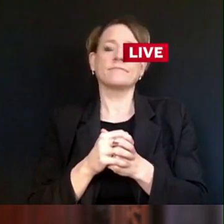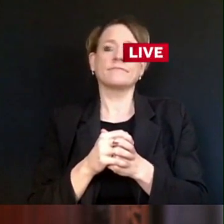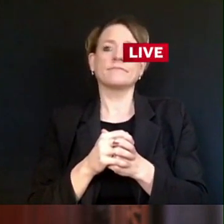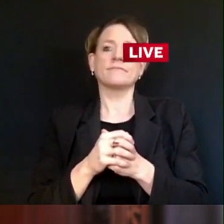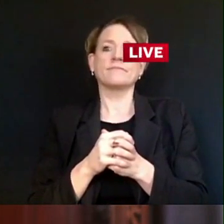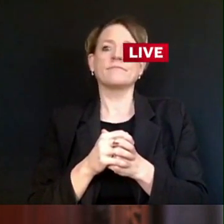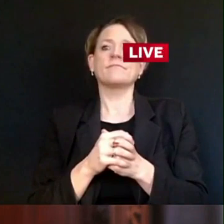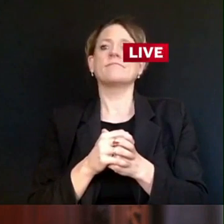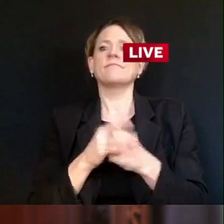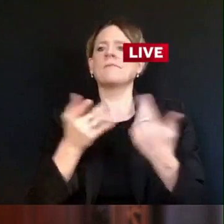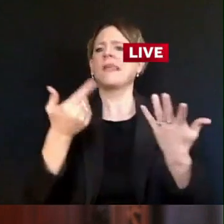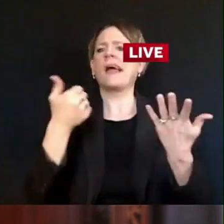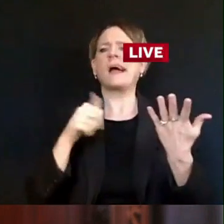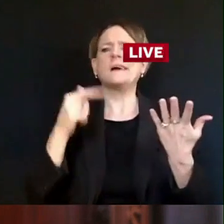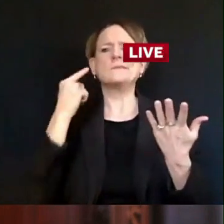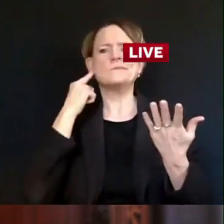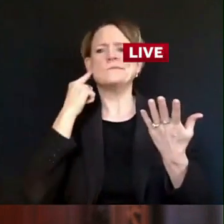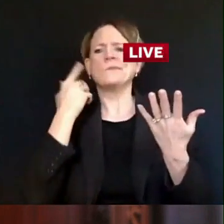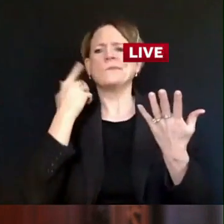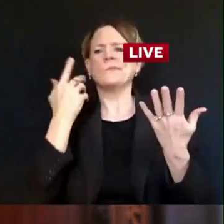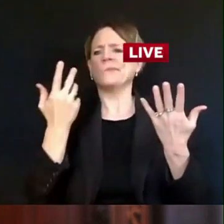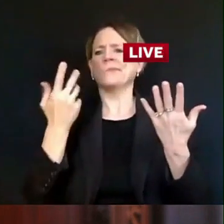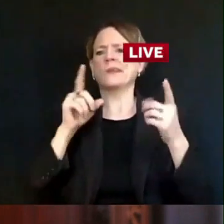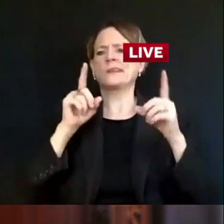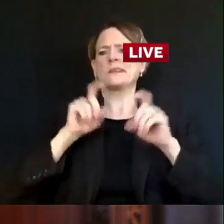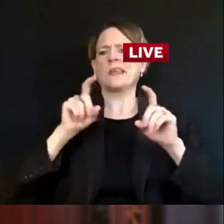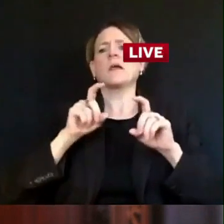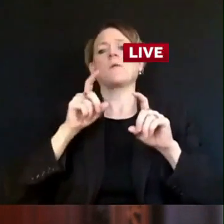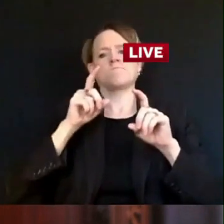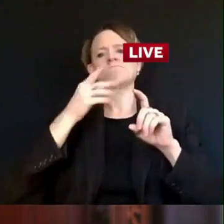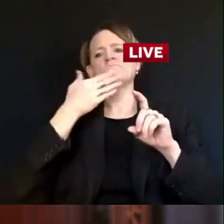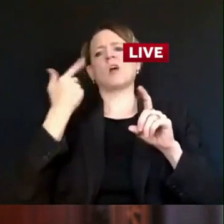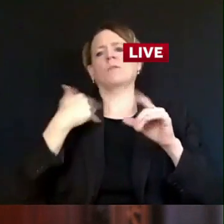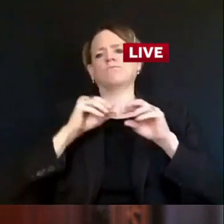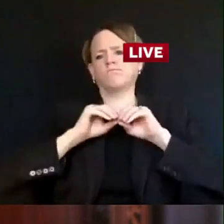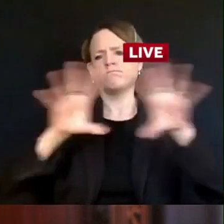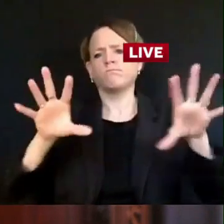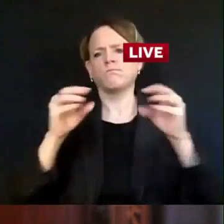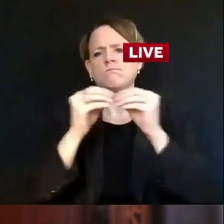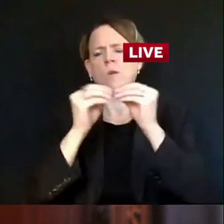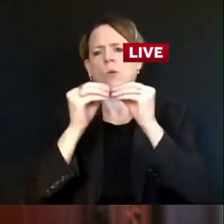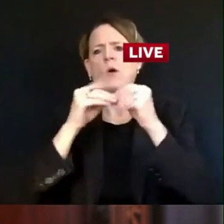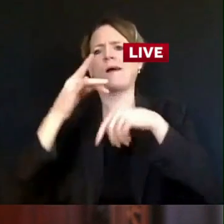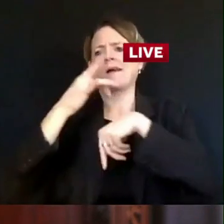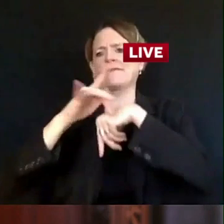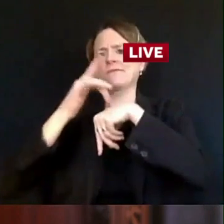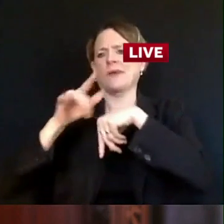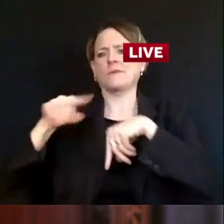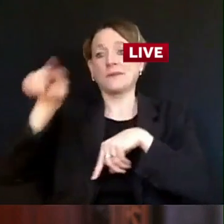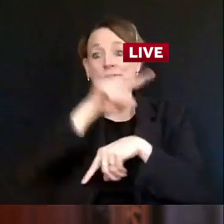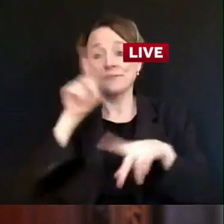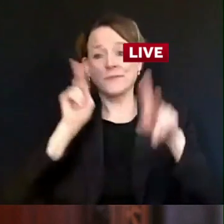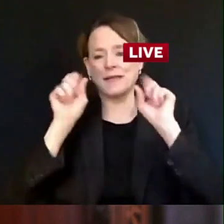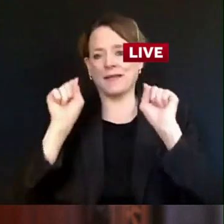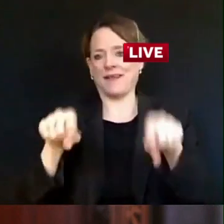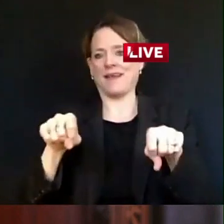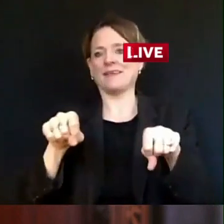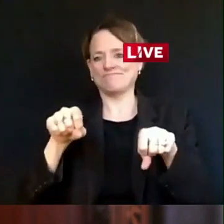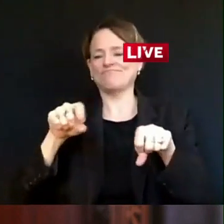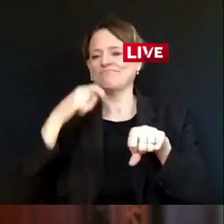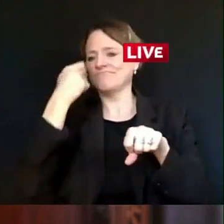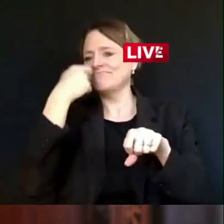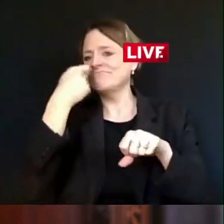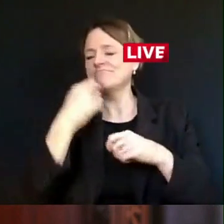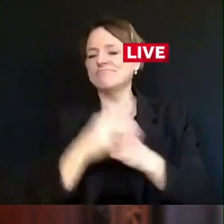symptoms of COVID-19 or have been in contact with somebody who has tested positive, first of all, avoid contact